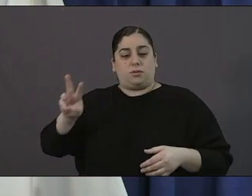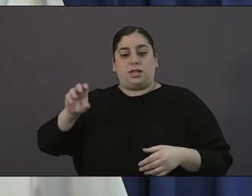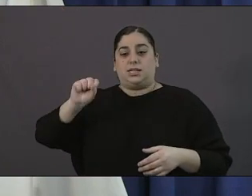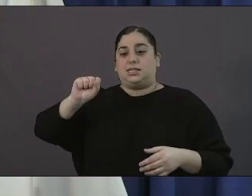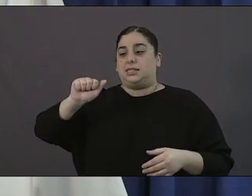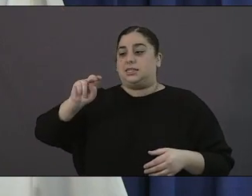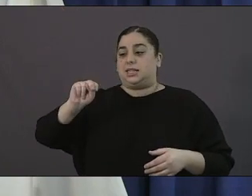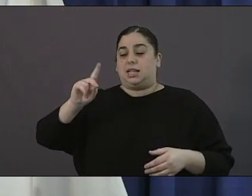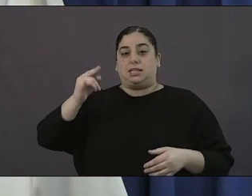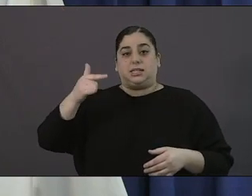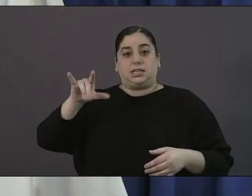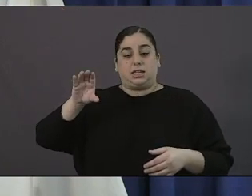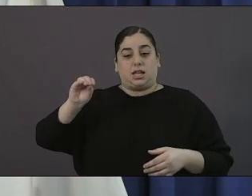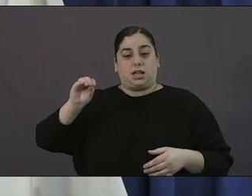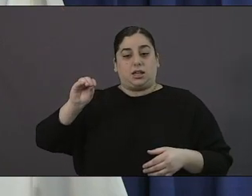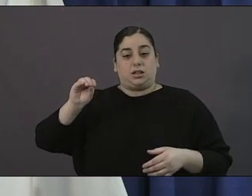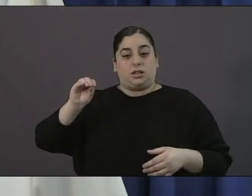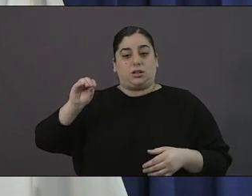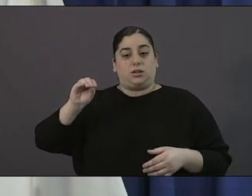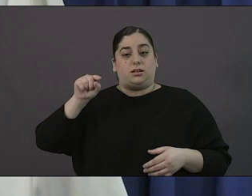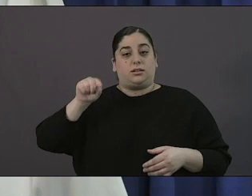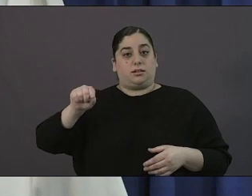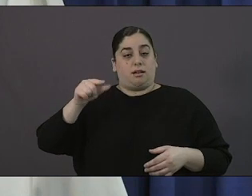slash small business relief